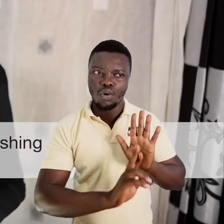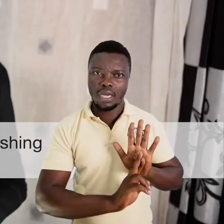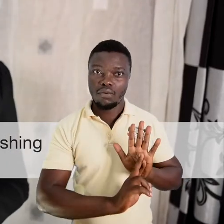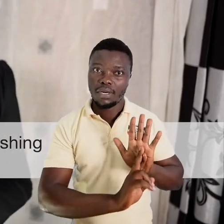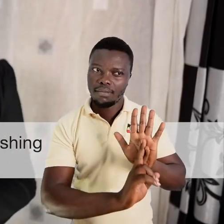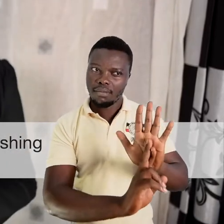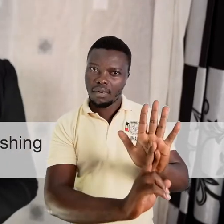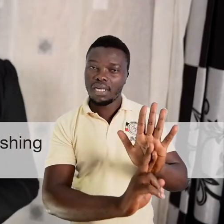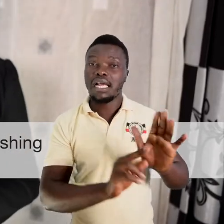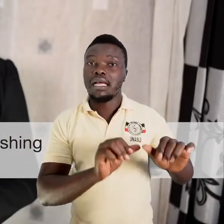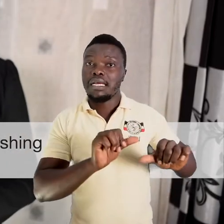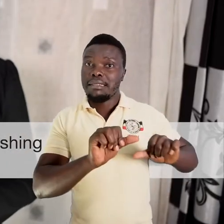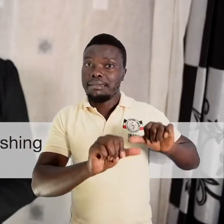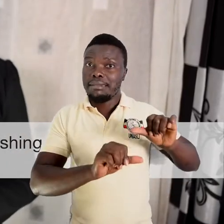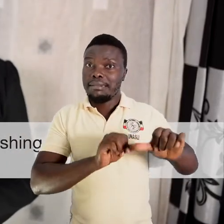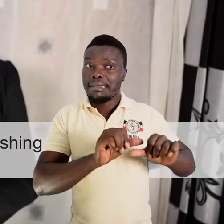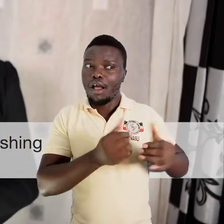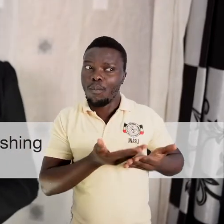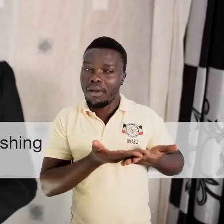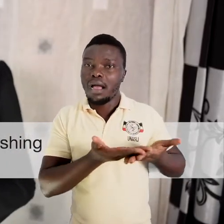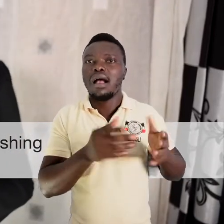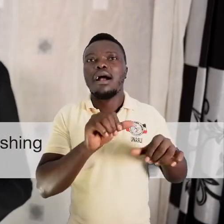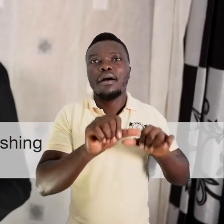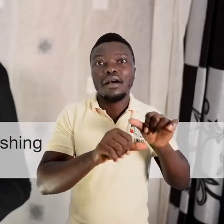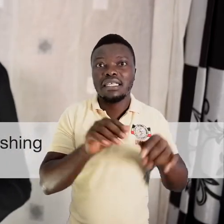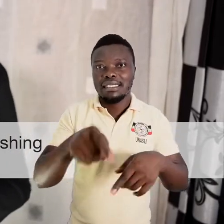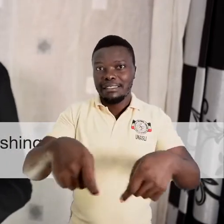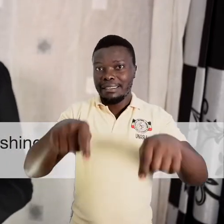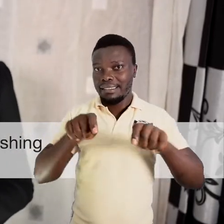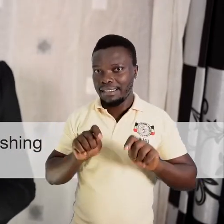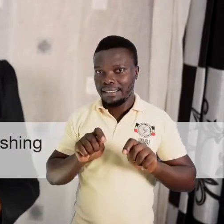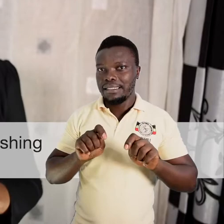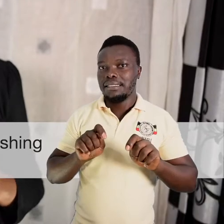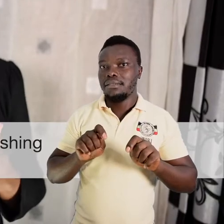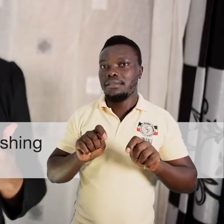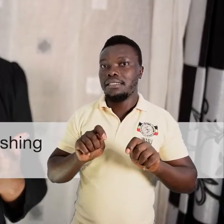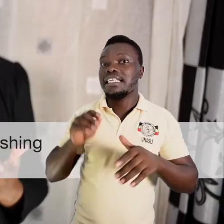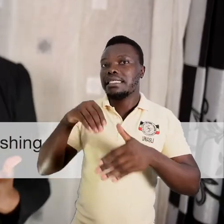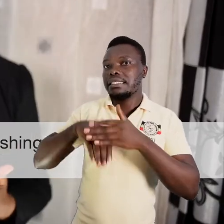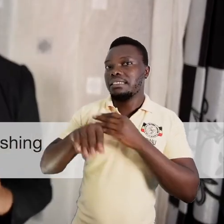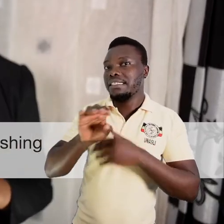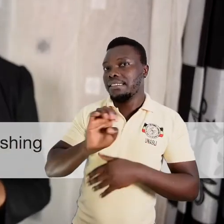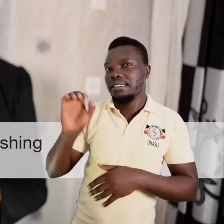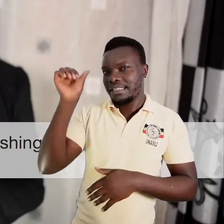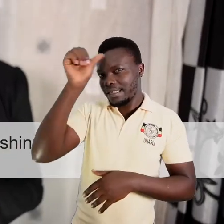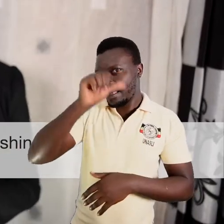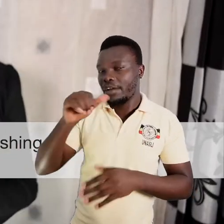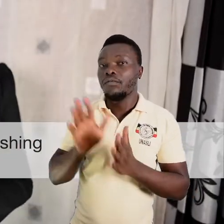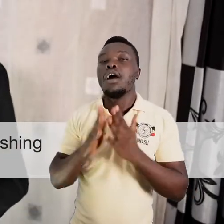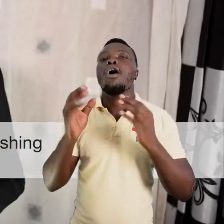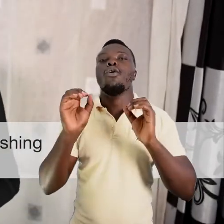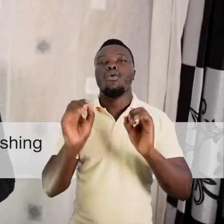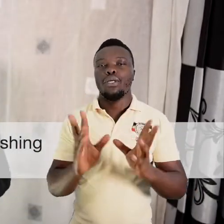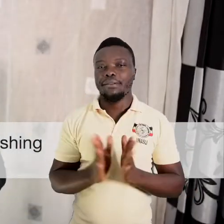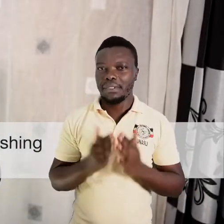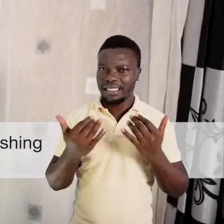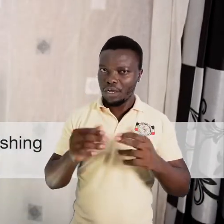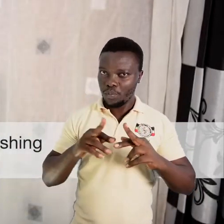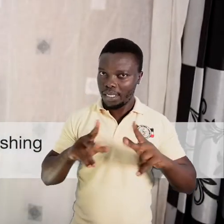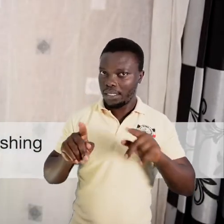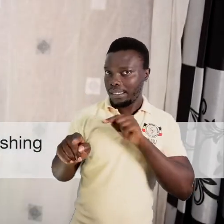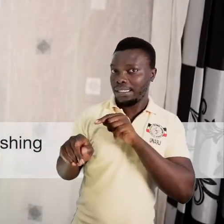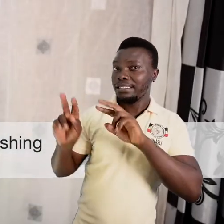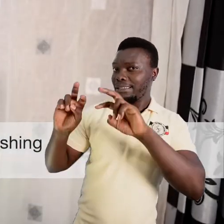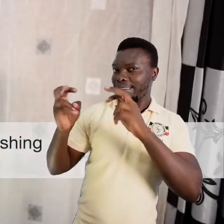about fishing in East Africa. So as we begin this lesson I just